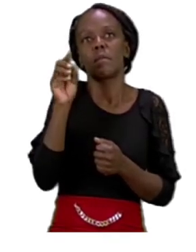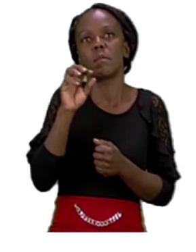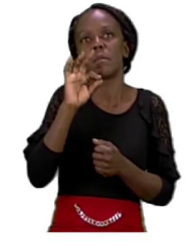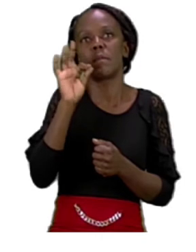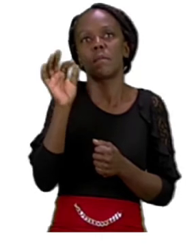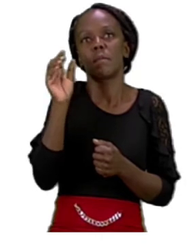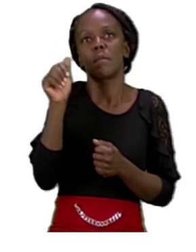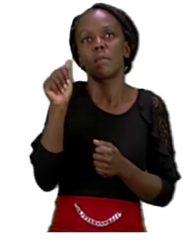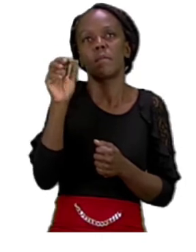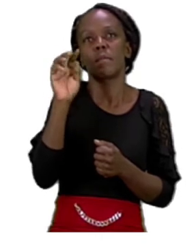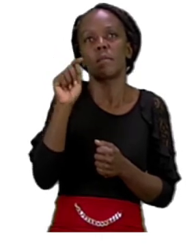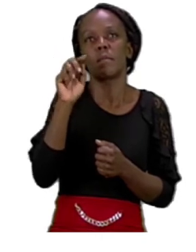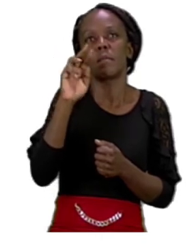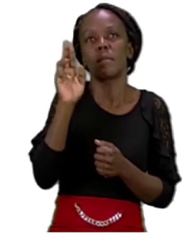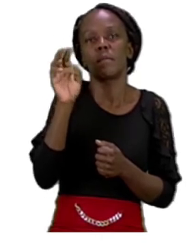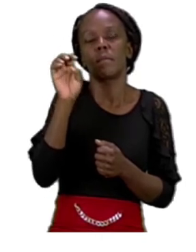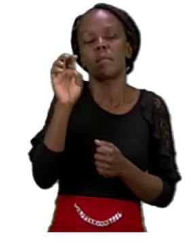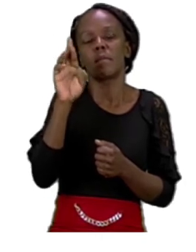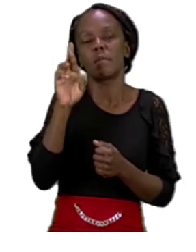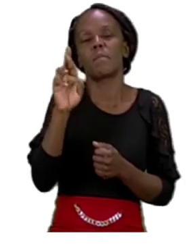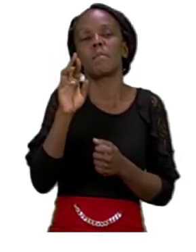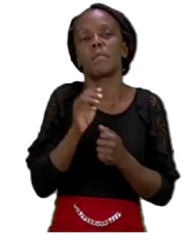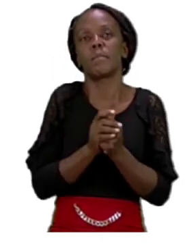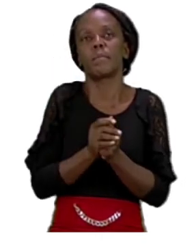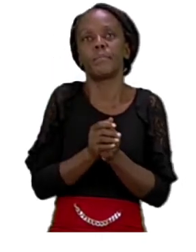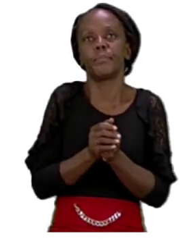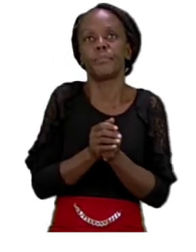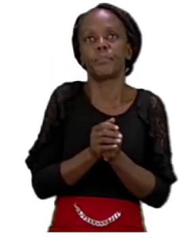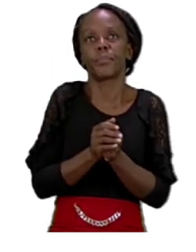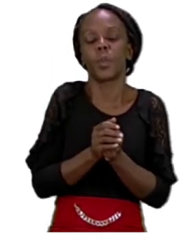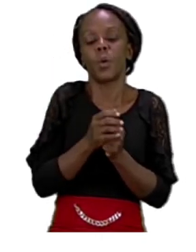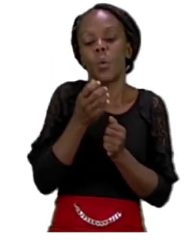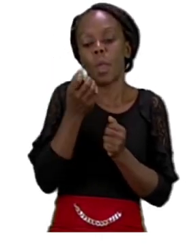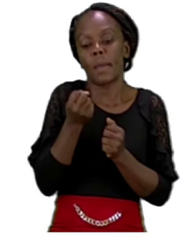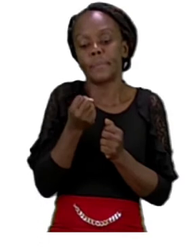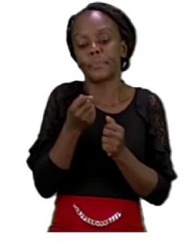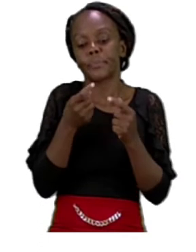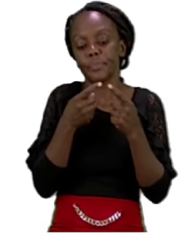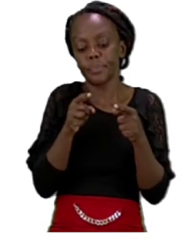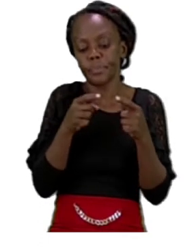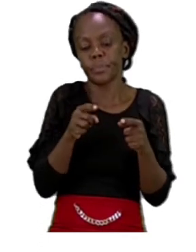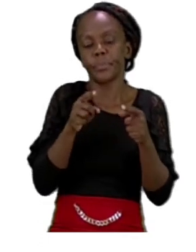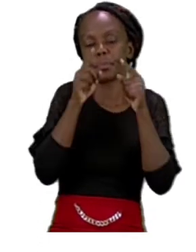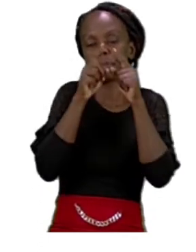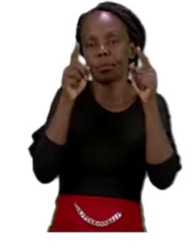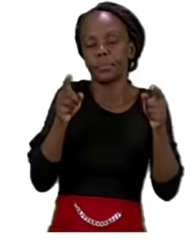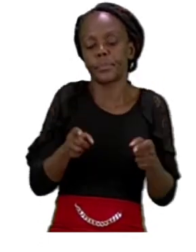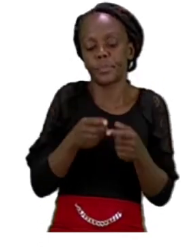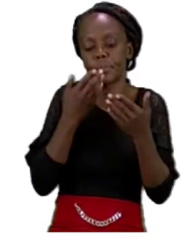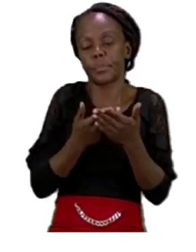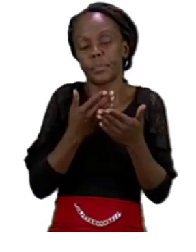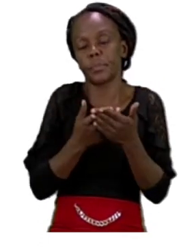Well done! Now as you can see from our picture we have all those people right there.